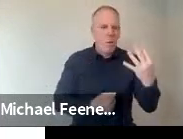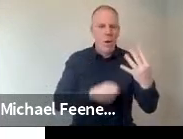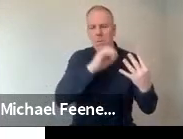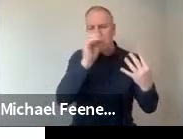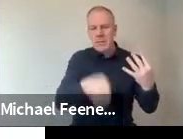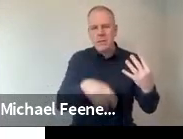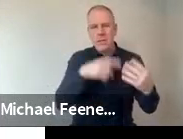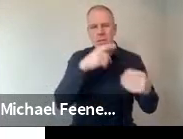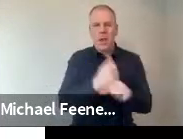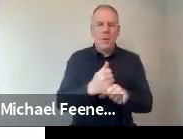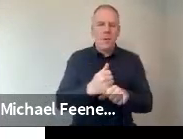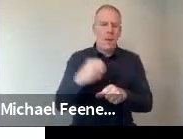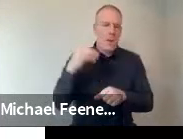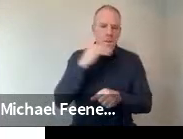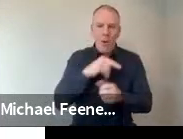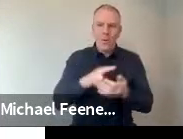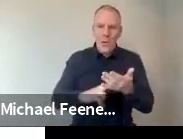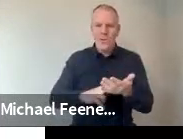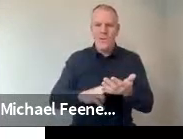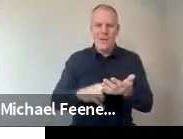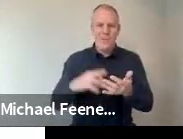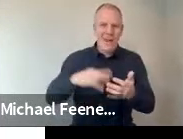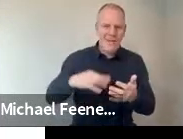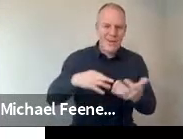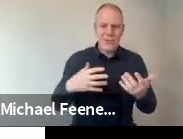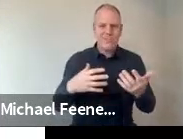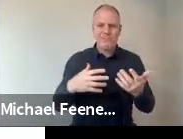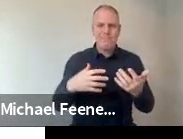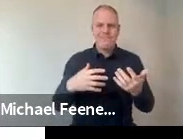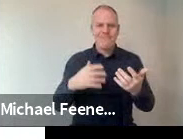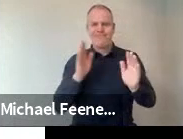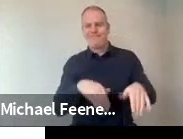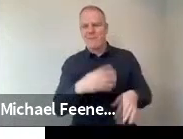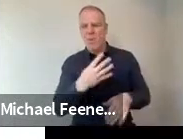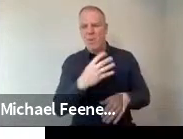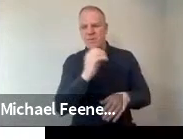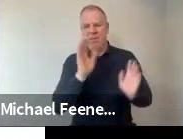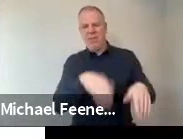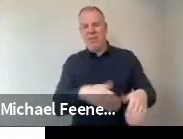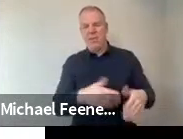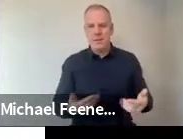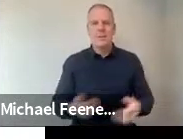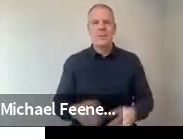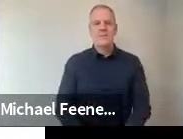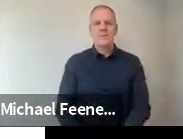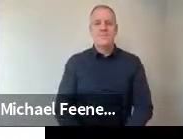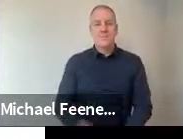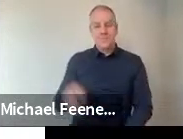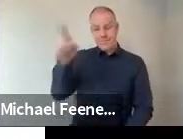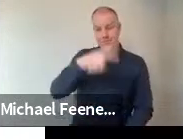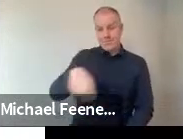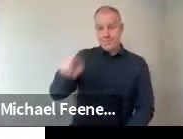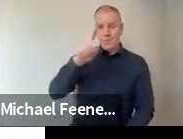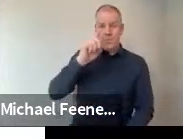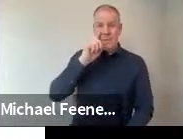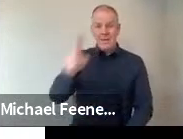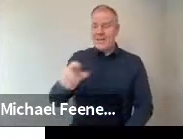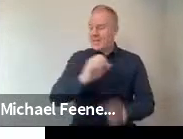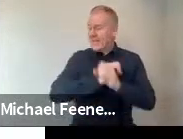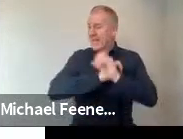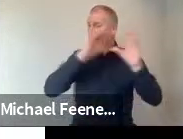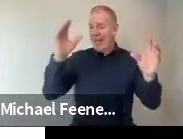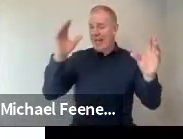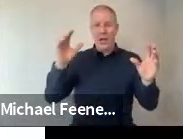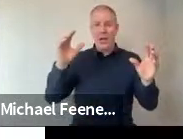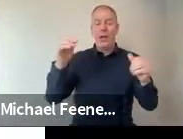aspects like important, useful, beneficial, and essential. So here we see a clear pattern of, particularly